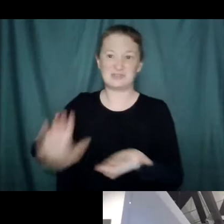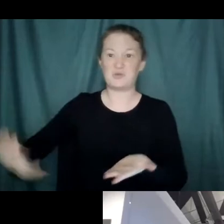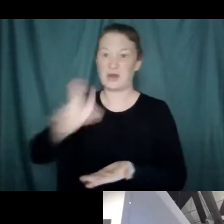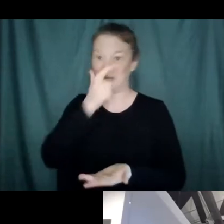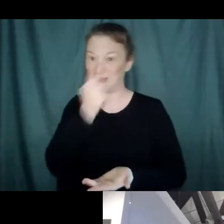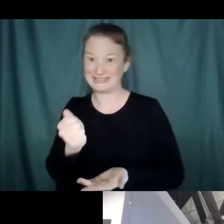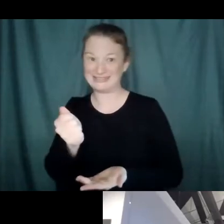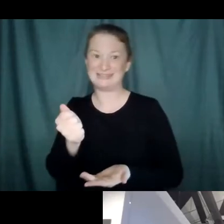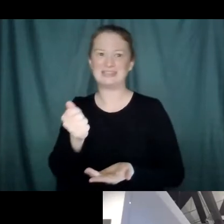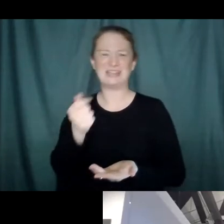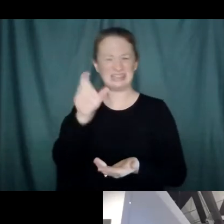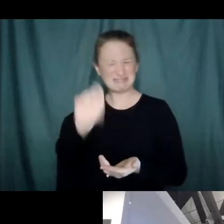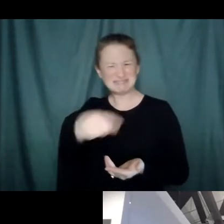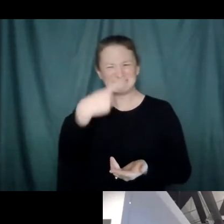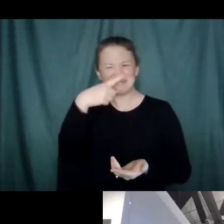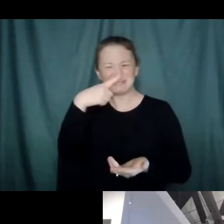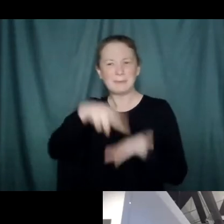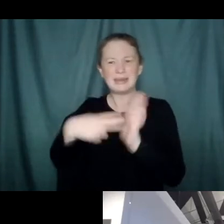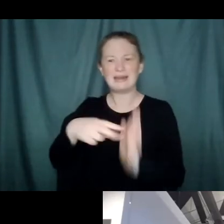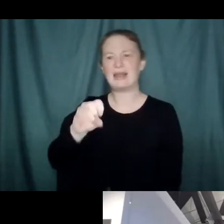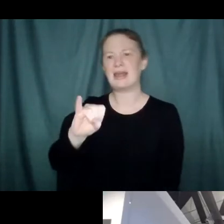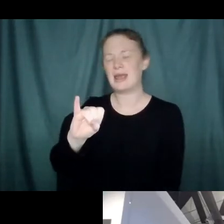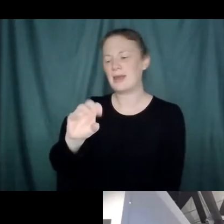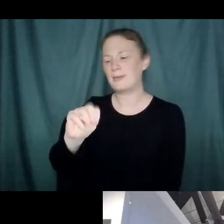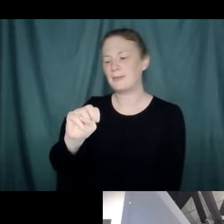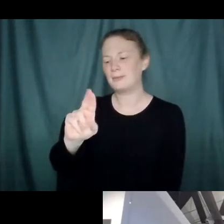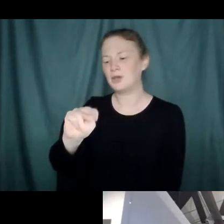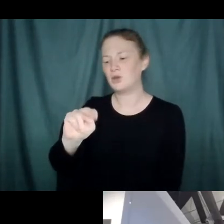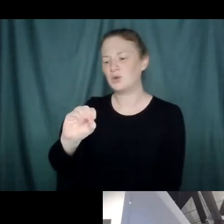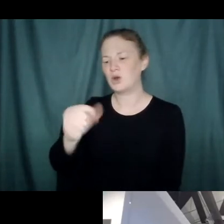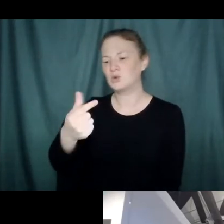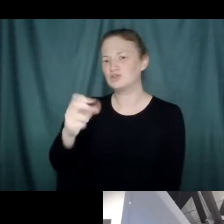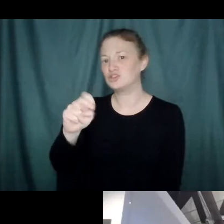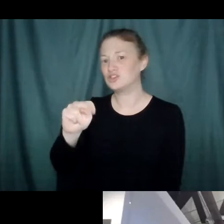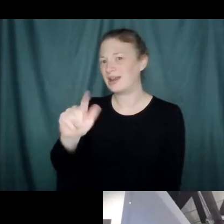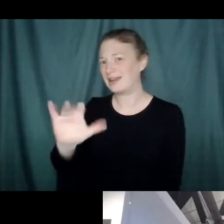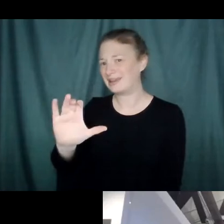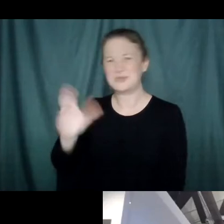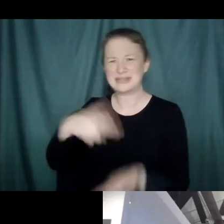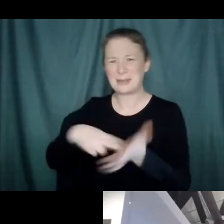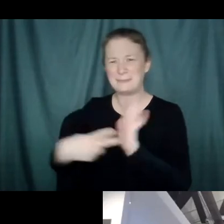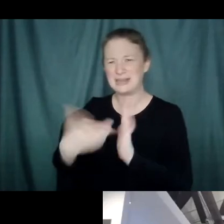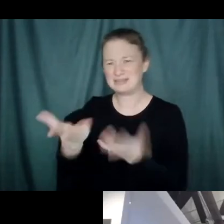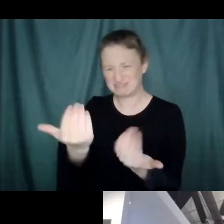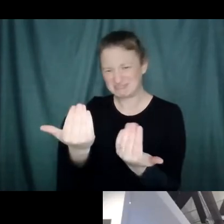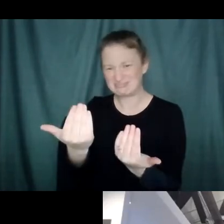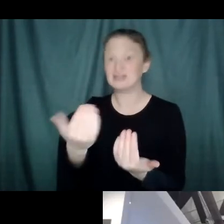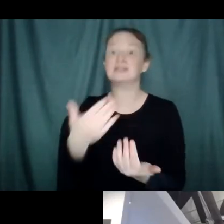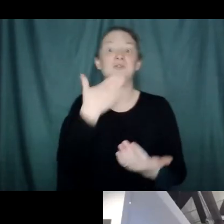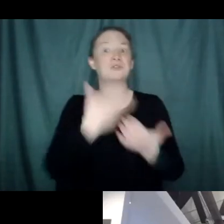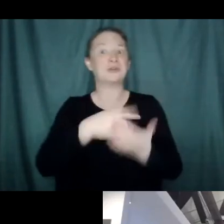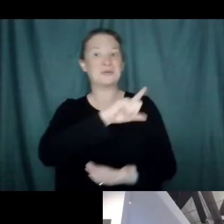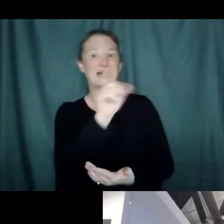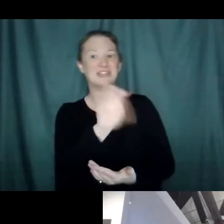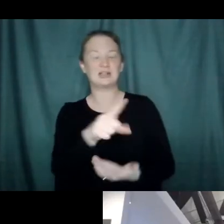what it means to be immunogenic? Ah, good question. That's a good, that's a very good question, and there's a